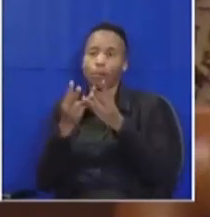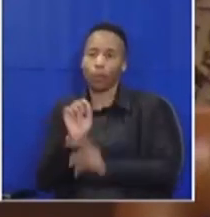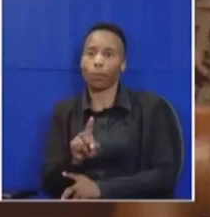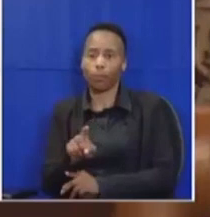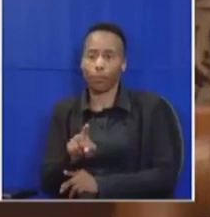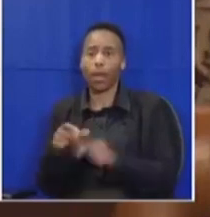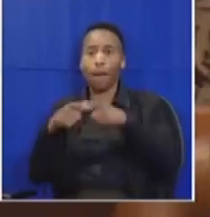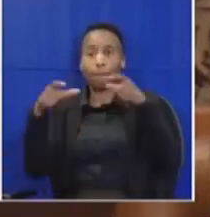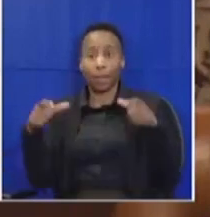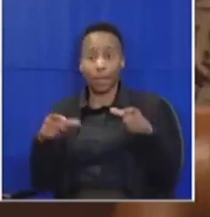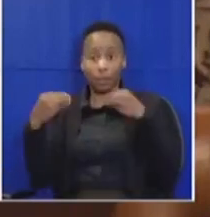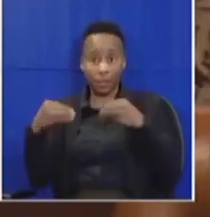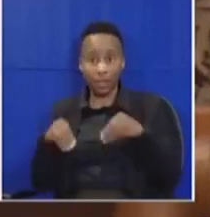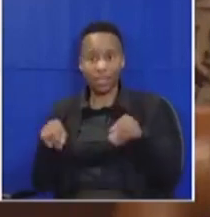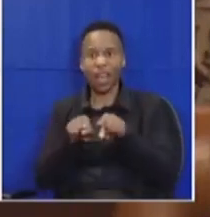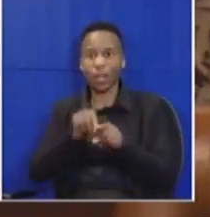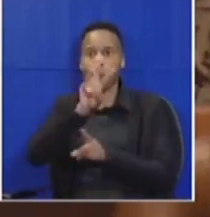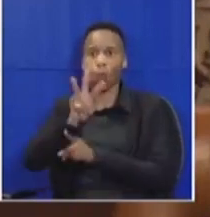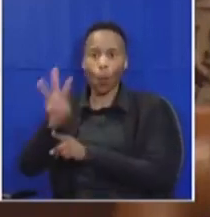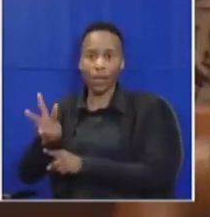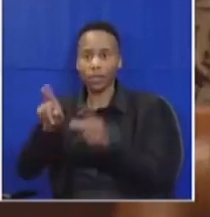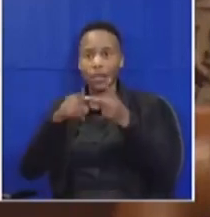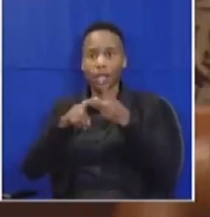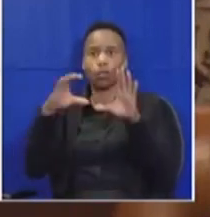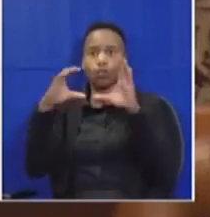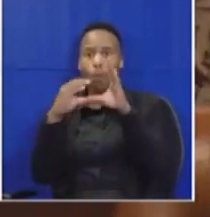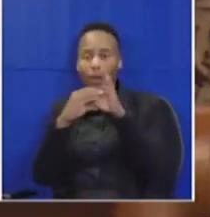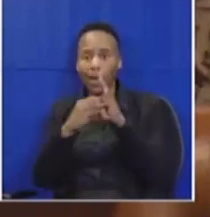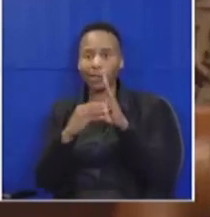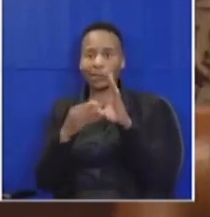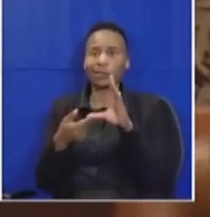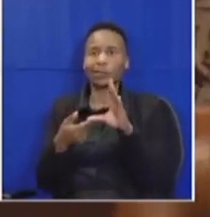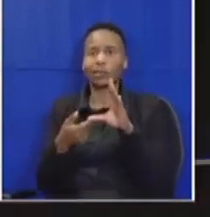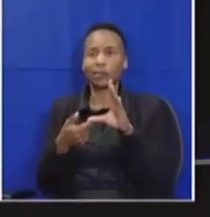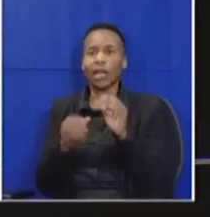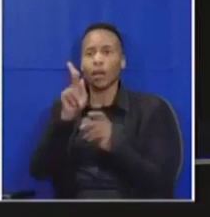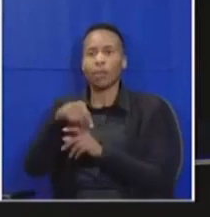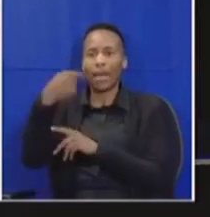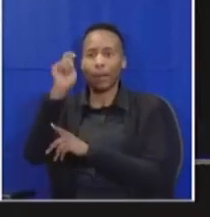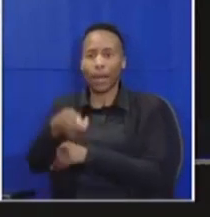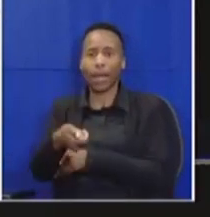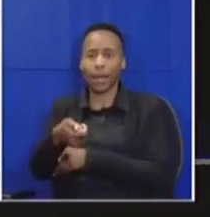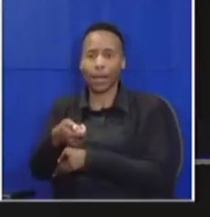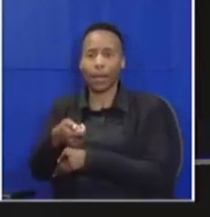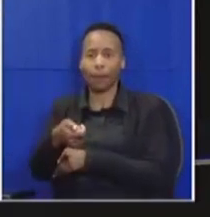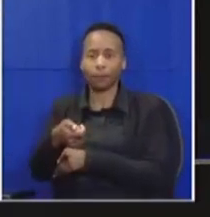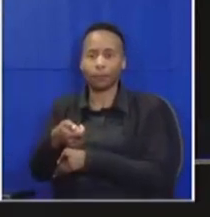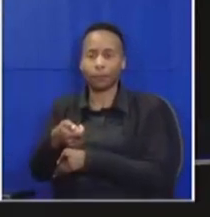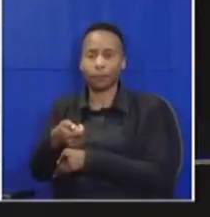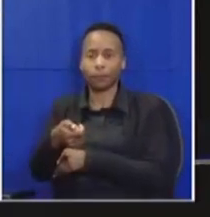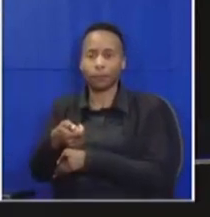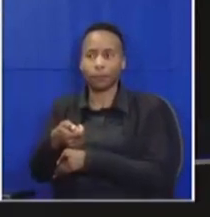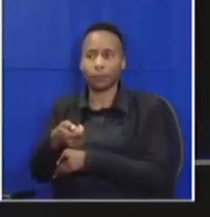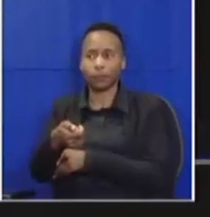you are not time keepers honorable members go ahead honorable